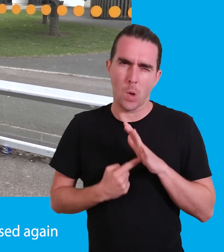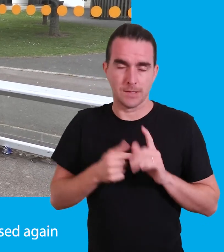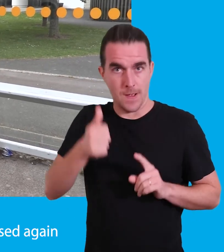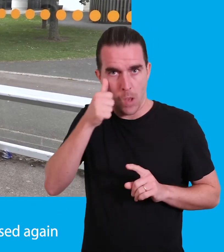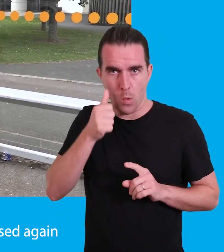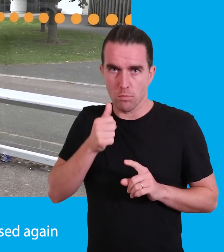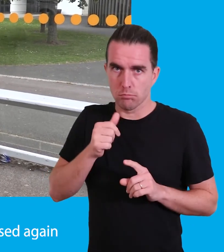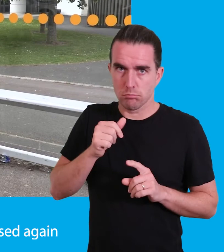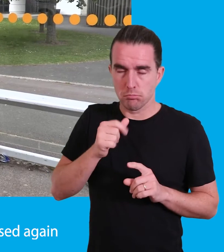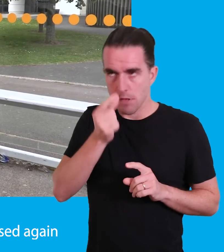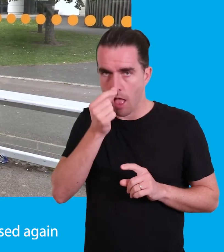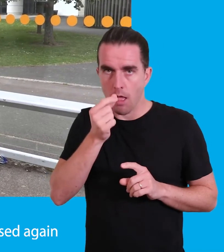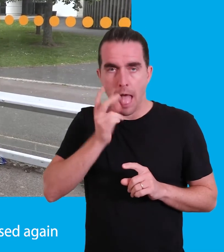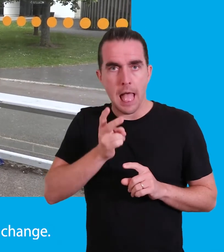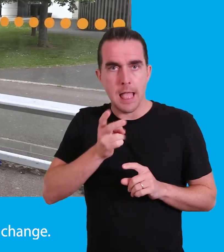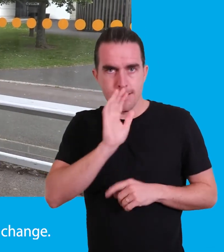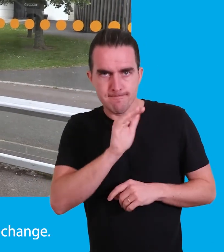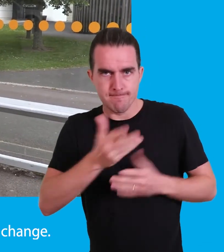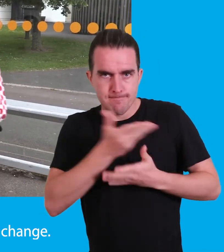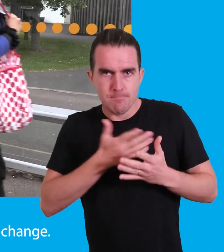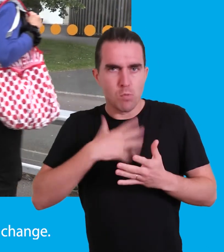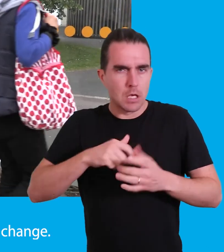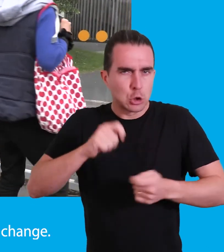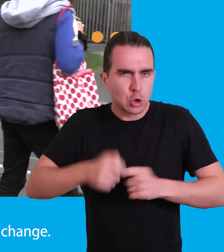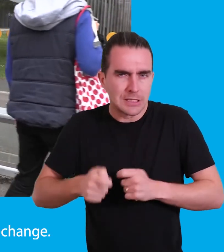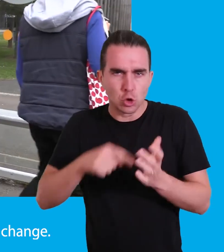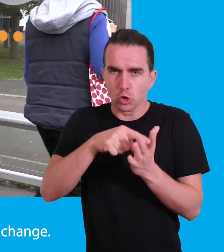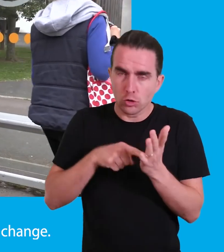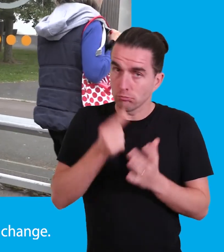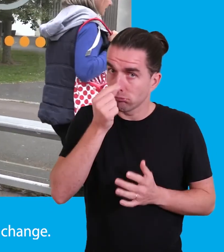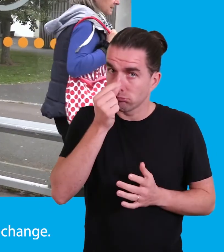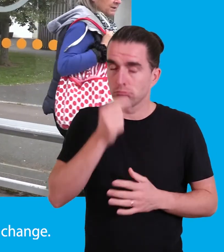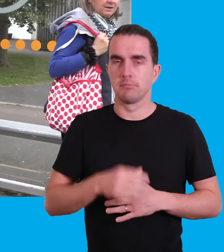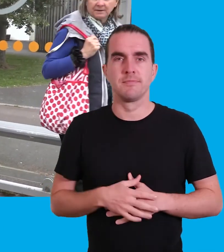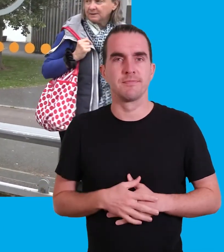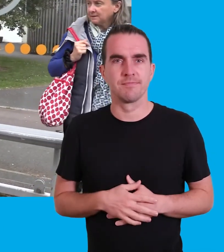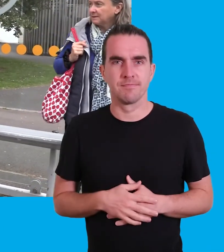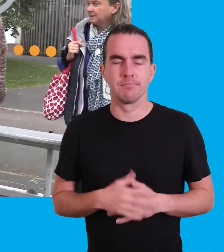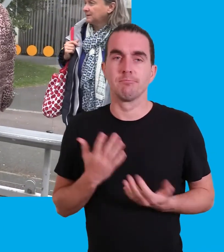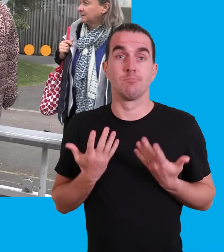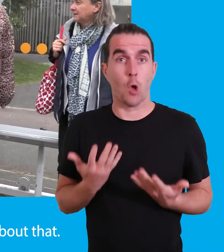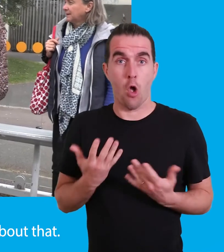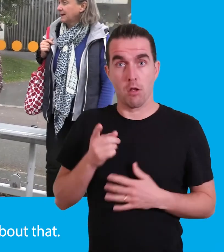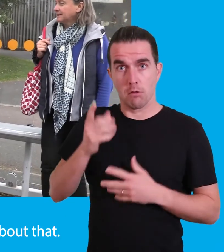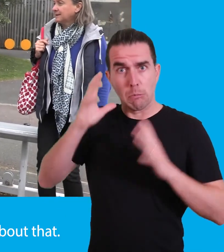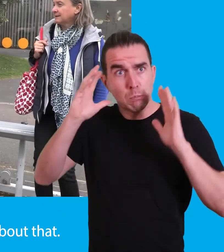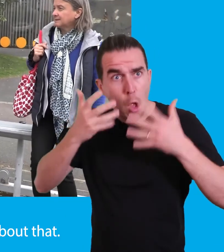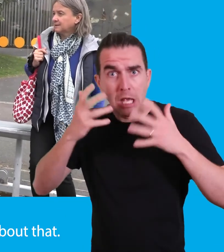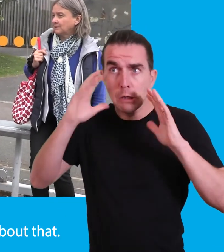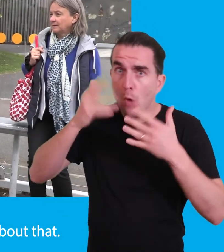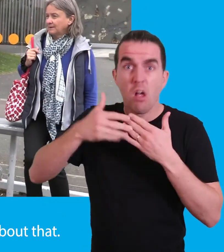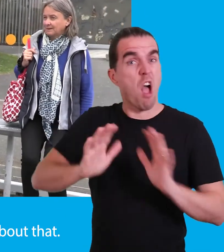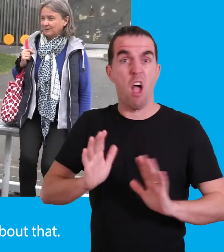It's important to know that it can be discussed again in the future if Jane's needs change. But for now,